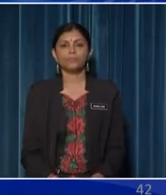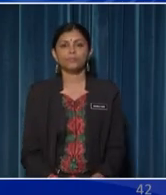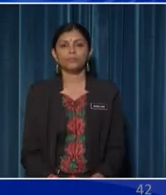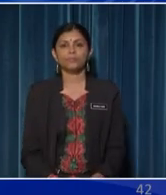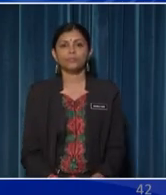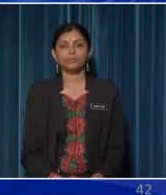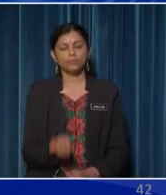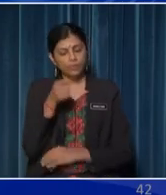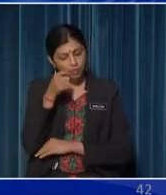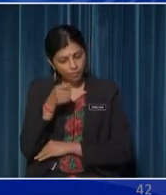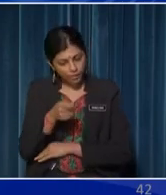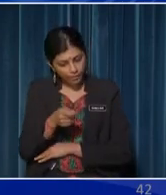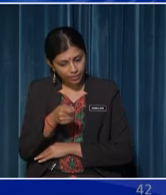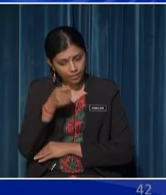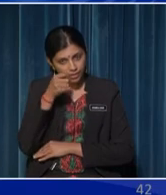glass